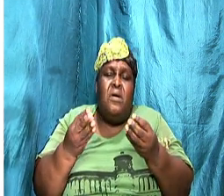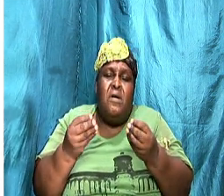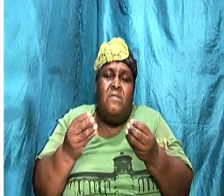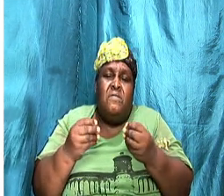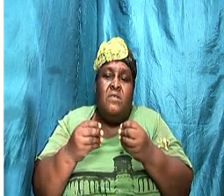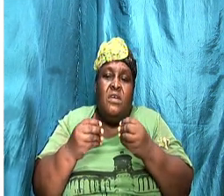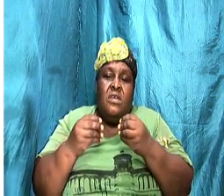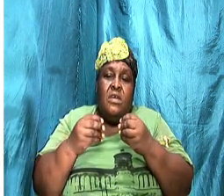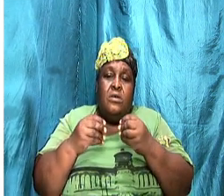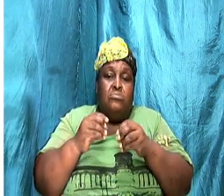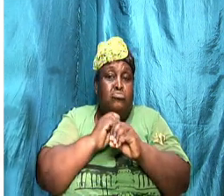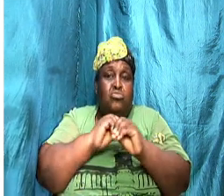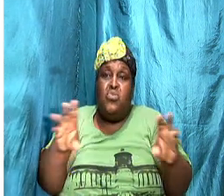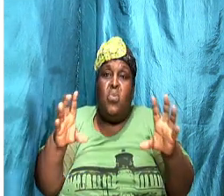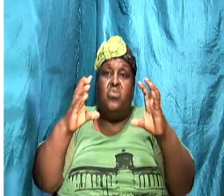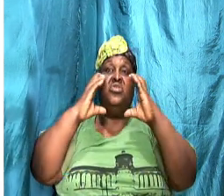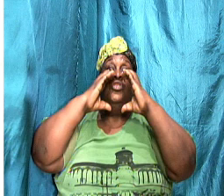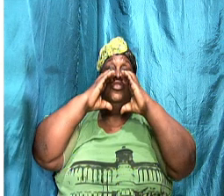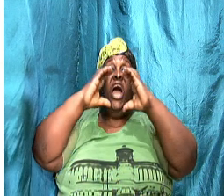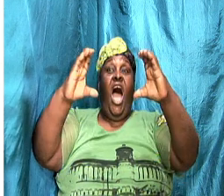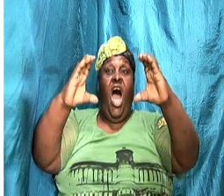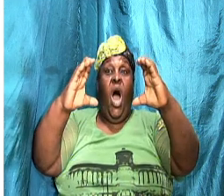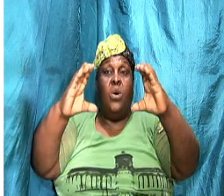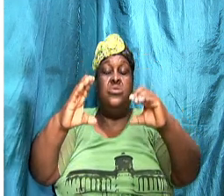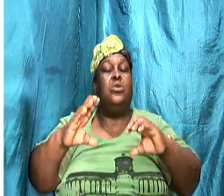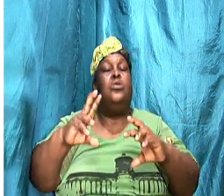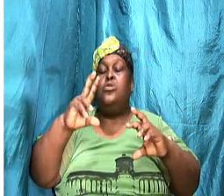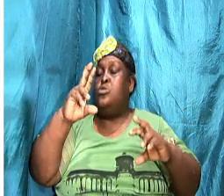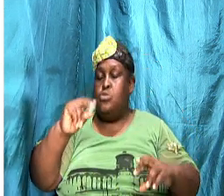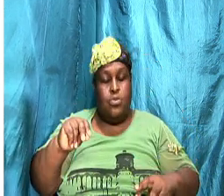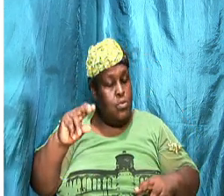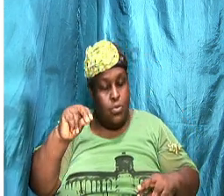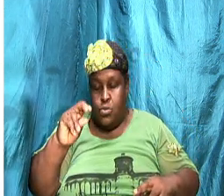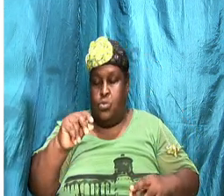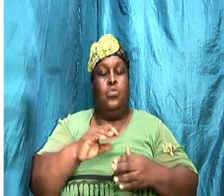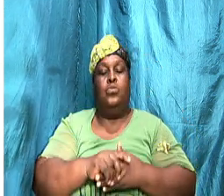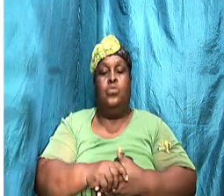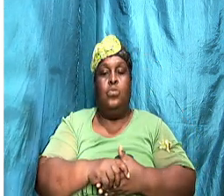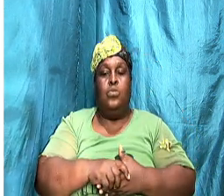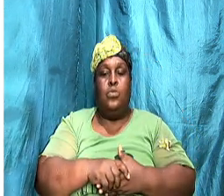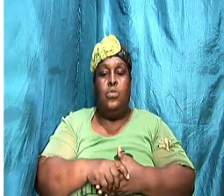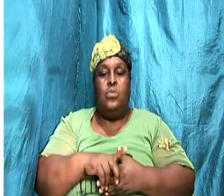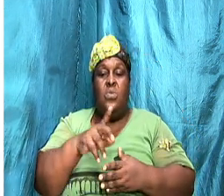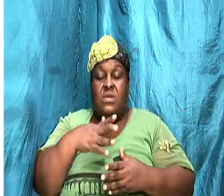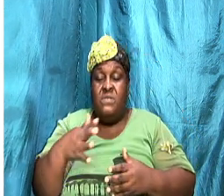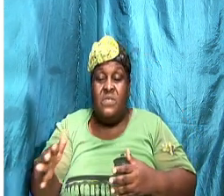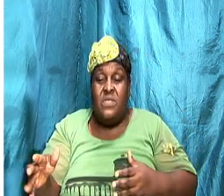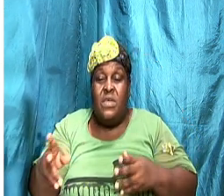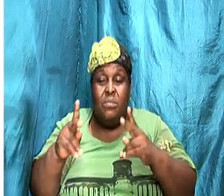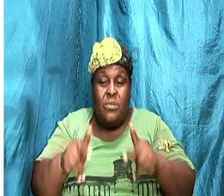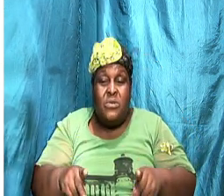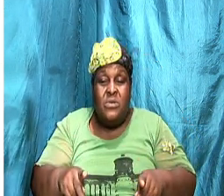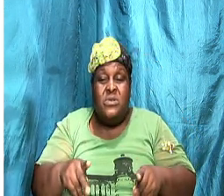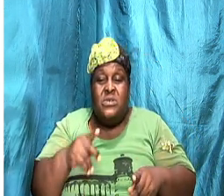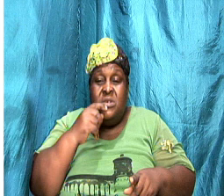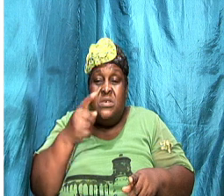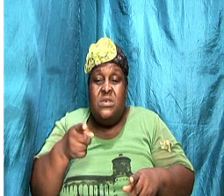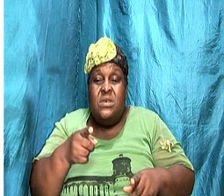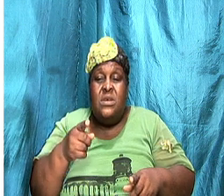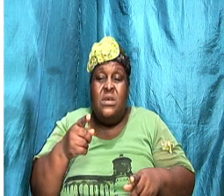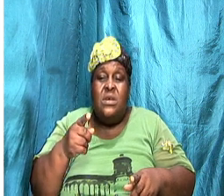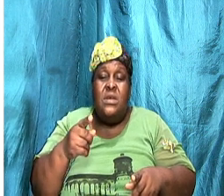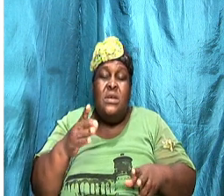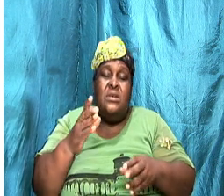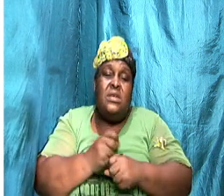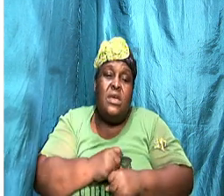you are going to have a problem. One of the things that a person recommends, you know, is for us to, you know, take deep